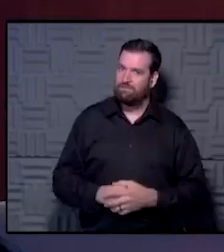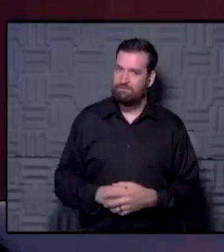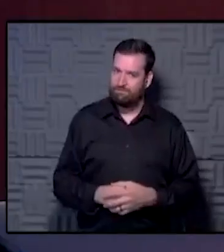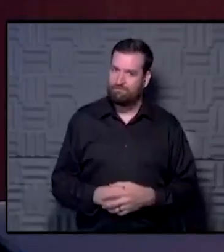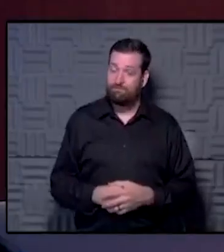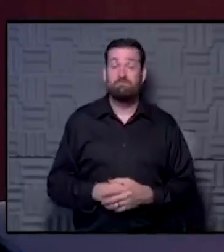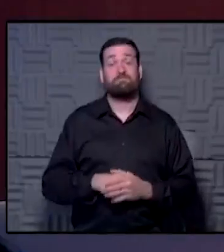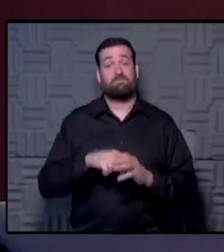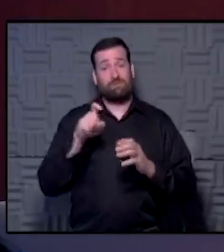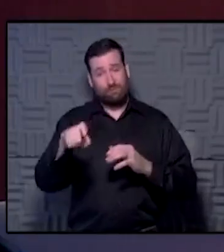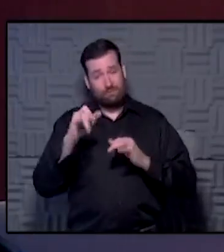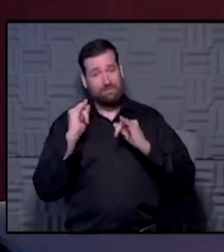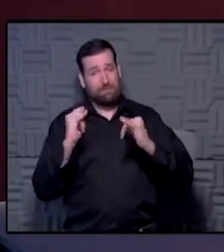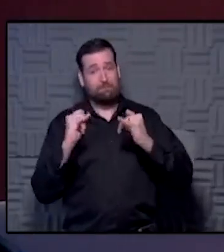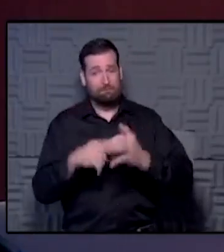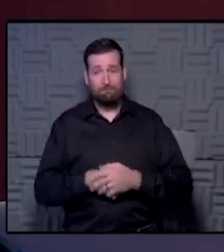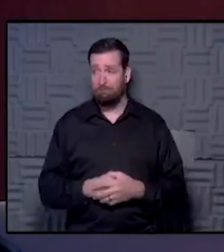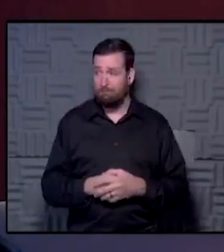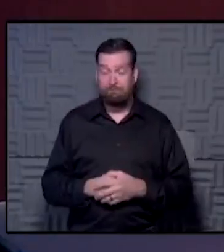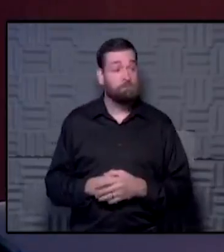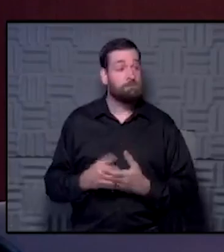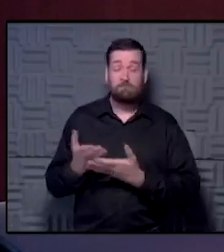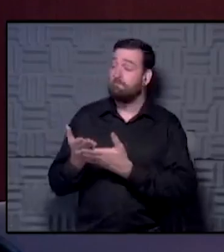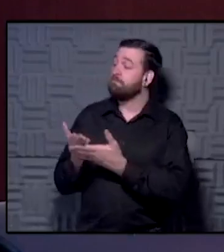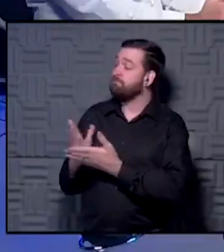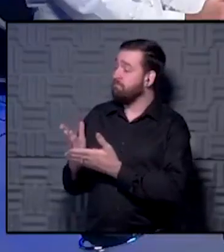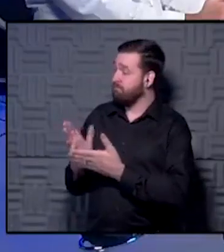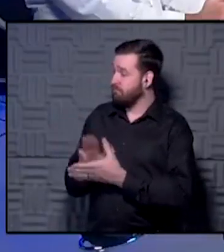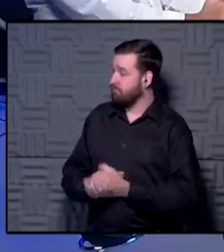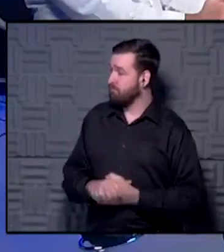So should you. All right.